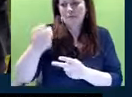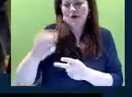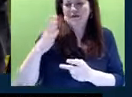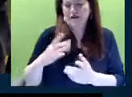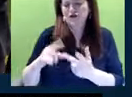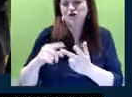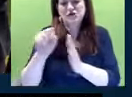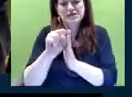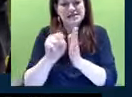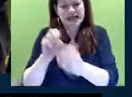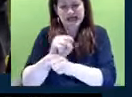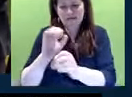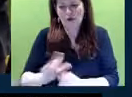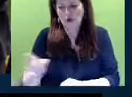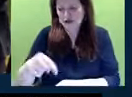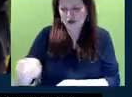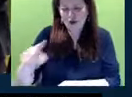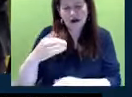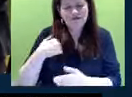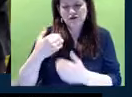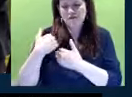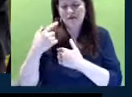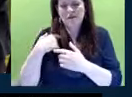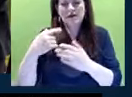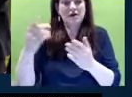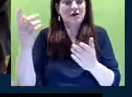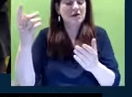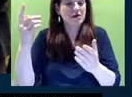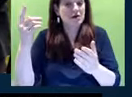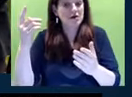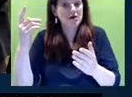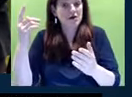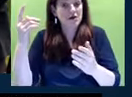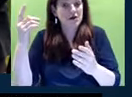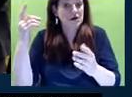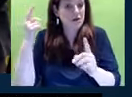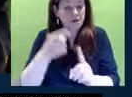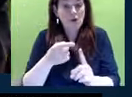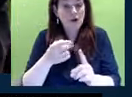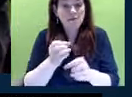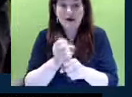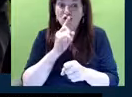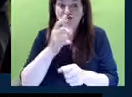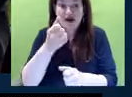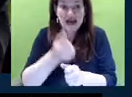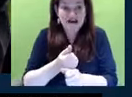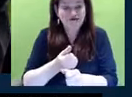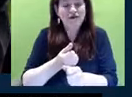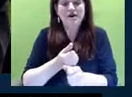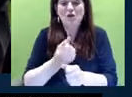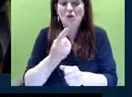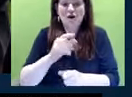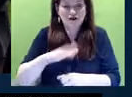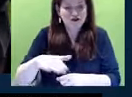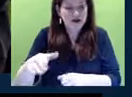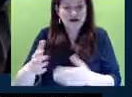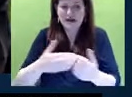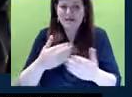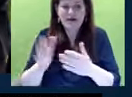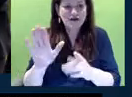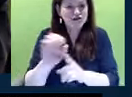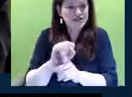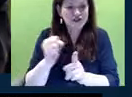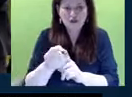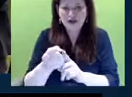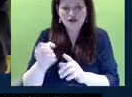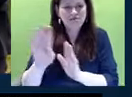employees, what comes right to the top is to make sure that every one of our children, no matter the circumstances that they